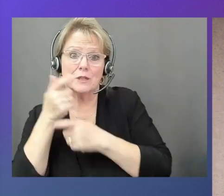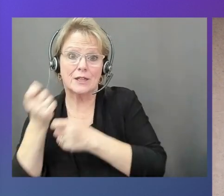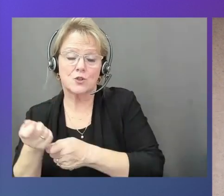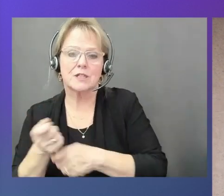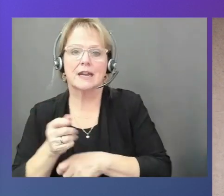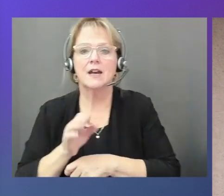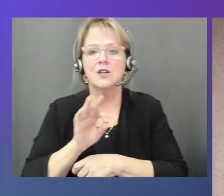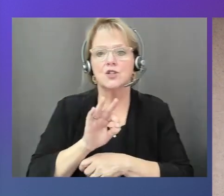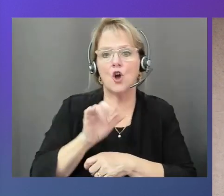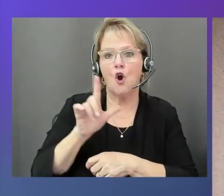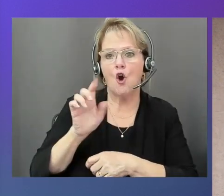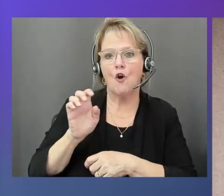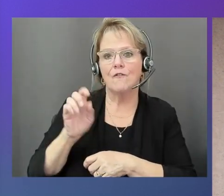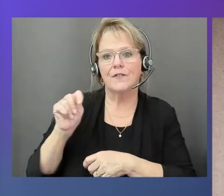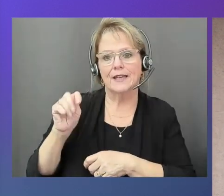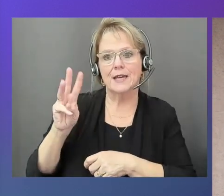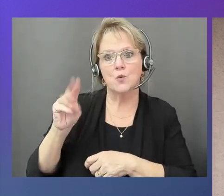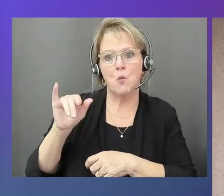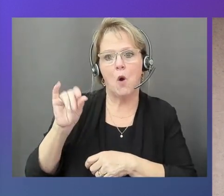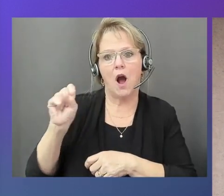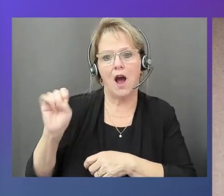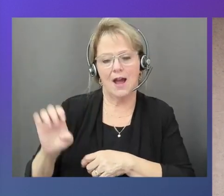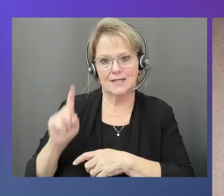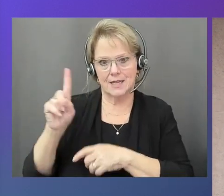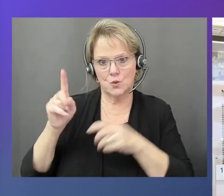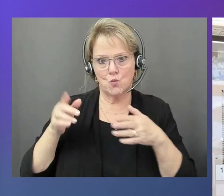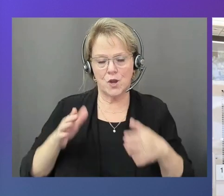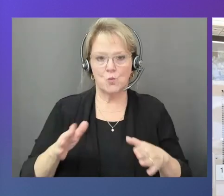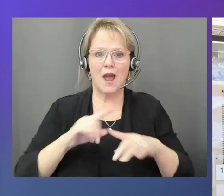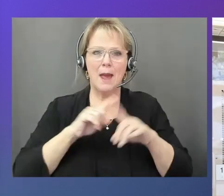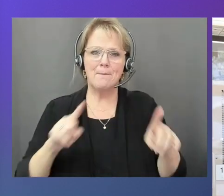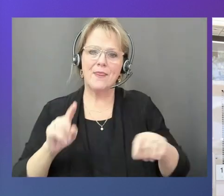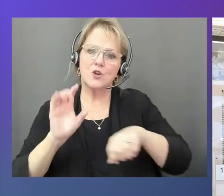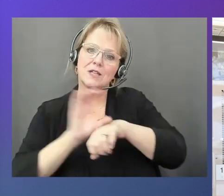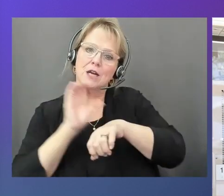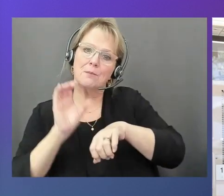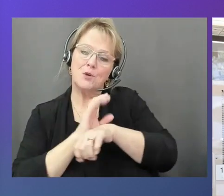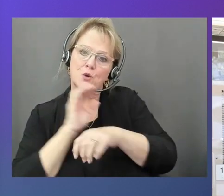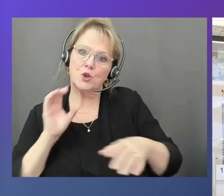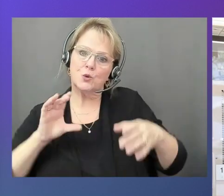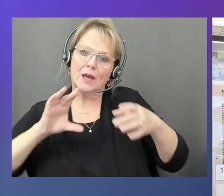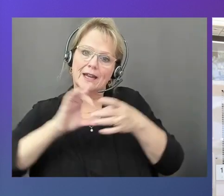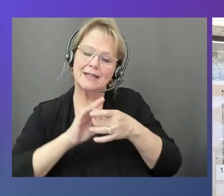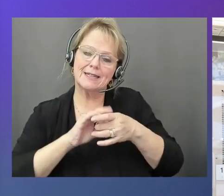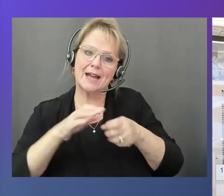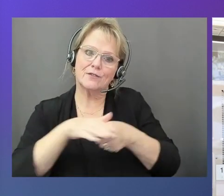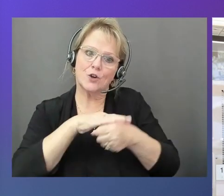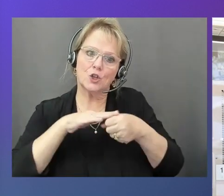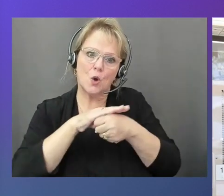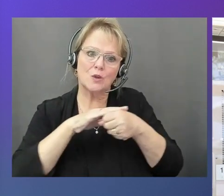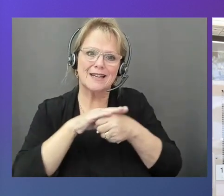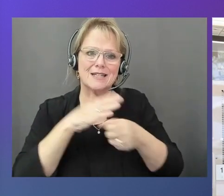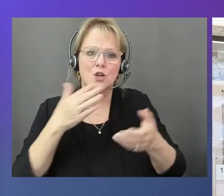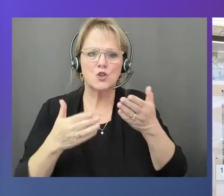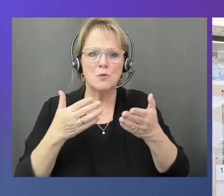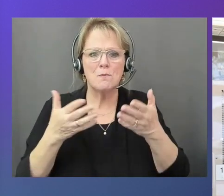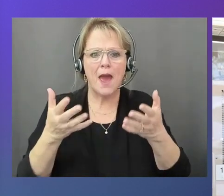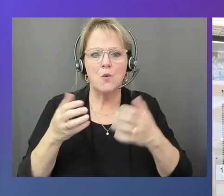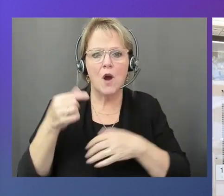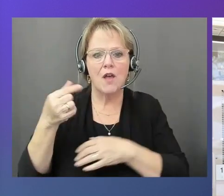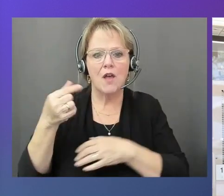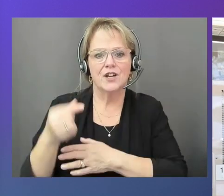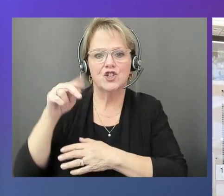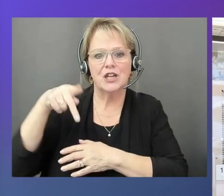way, but there's still more compute that you can actually run locally. So then you may want to leverage the GPU basically based in Outpost.